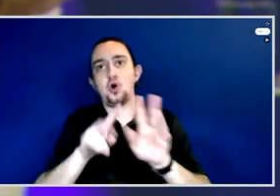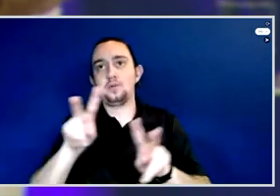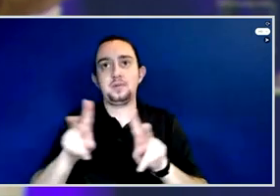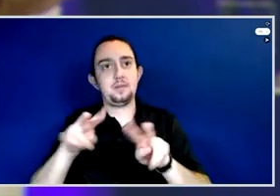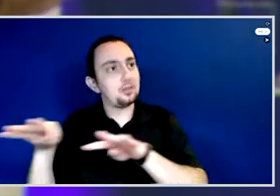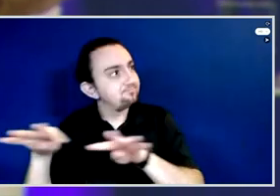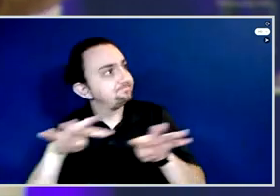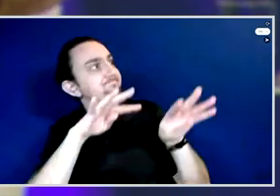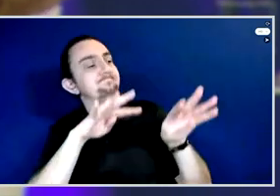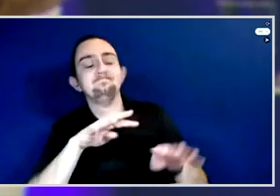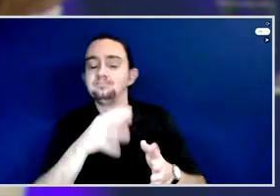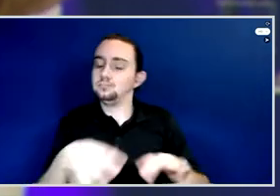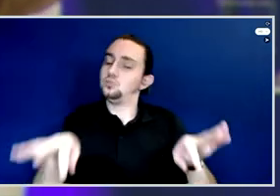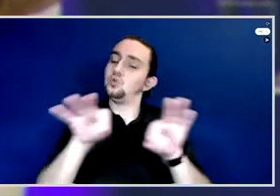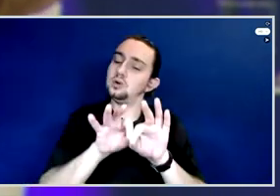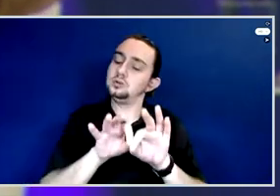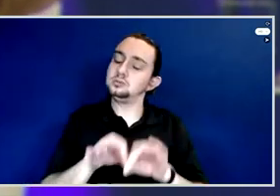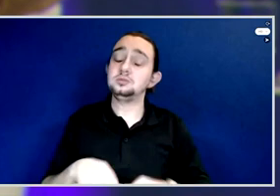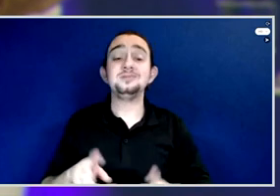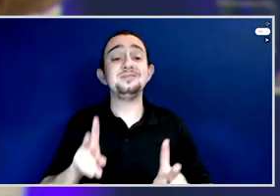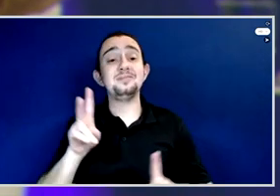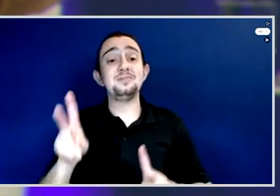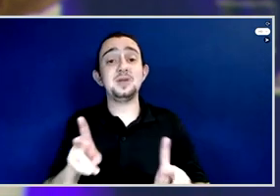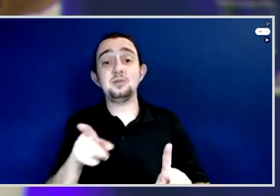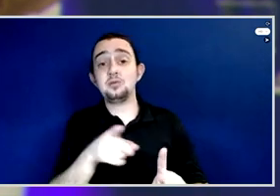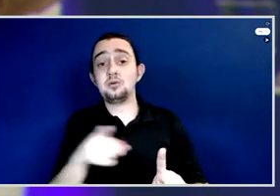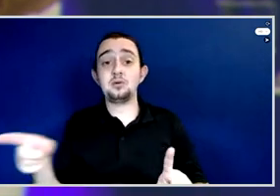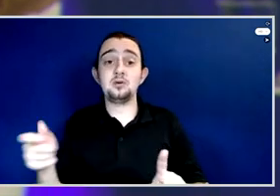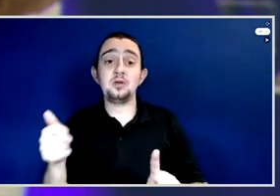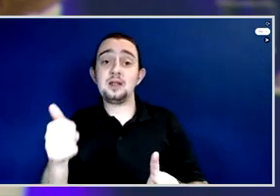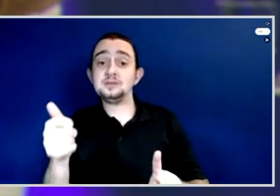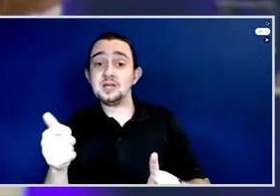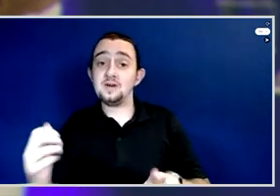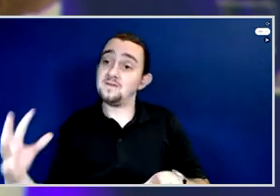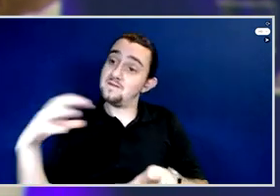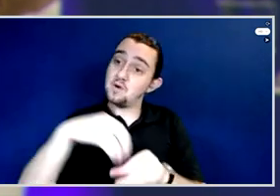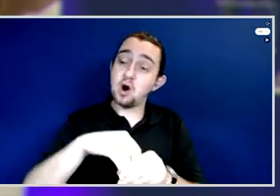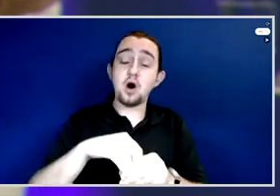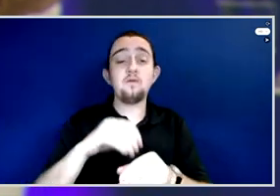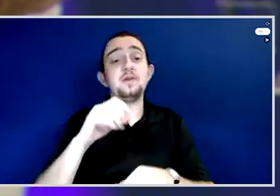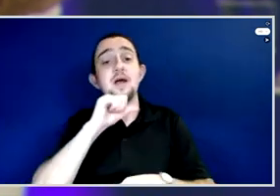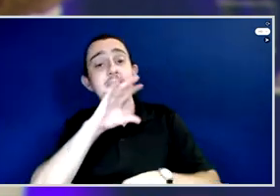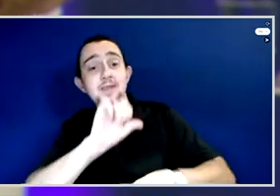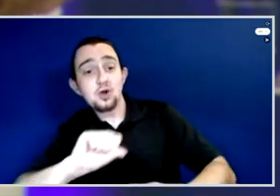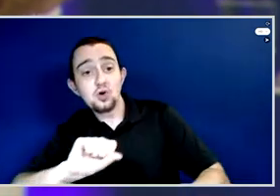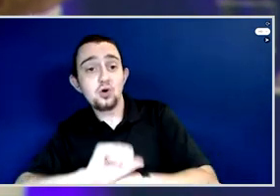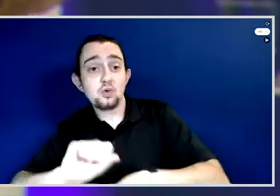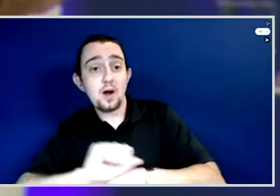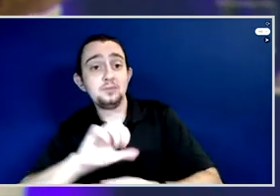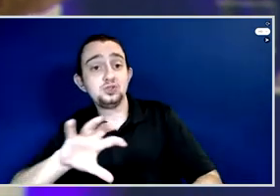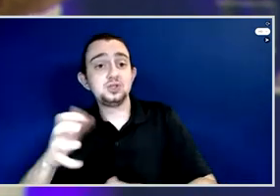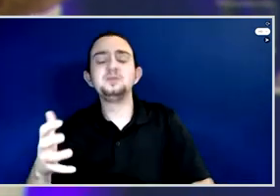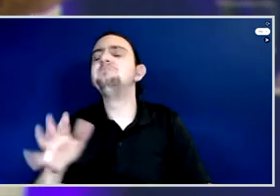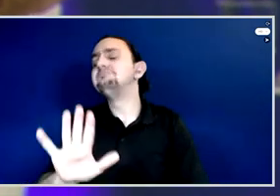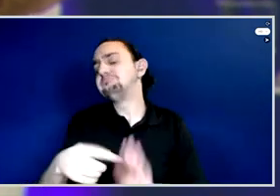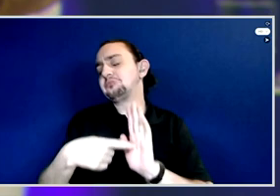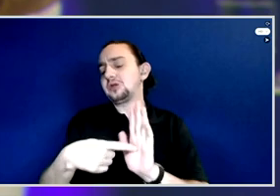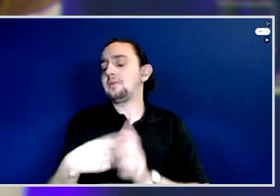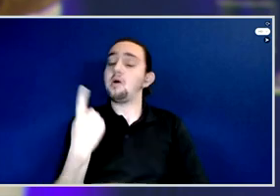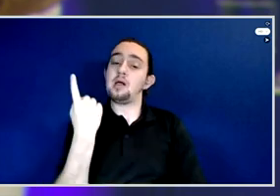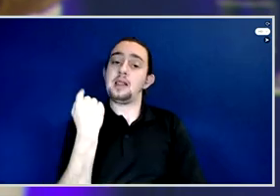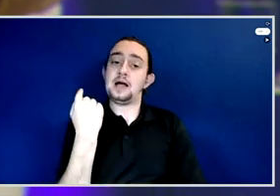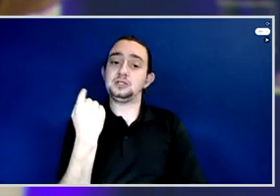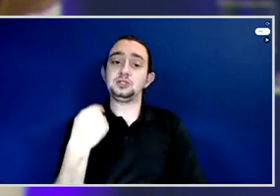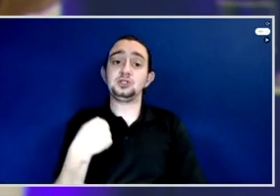people, they never like me. Like, last year, I was, like, I was arrested